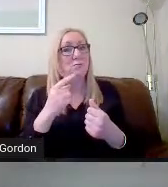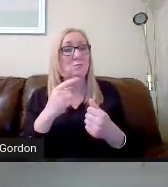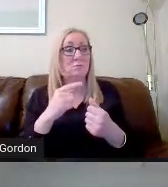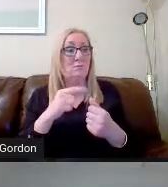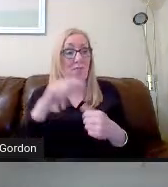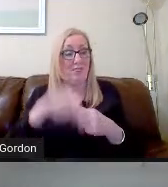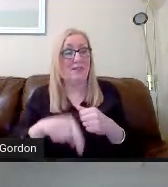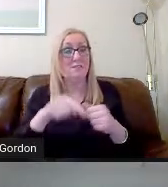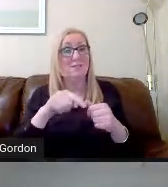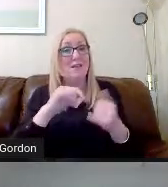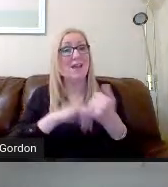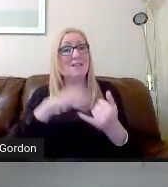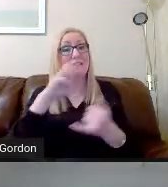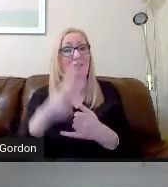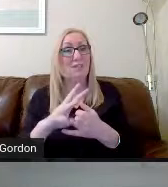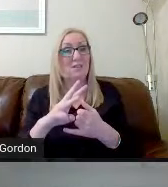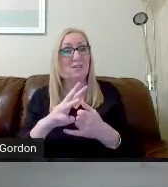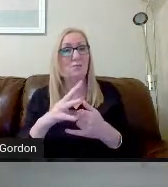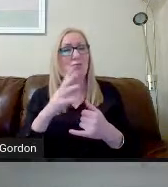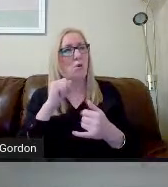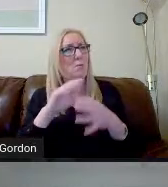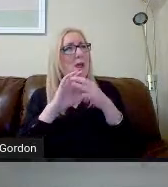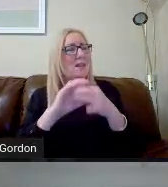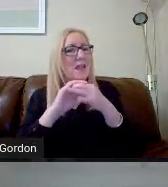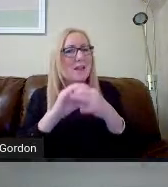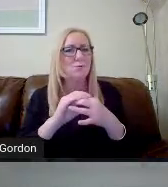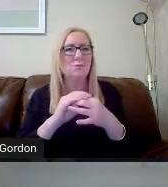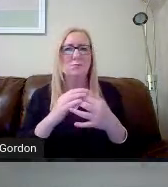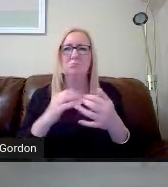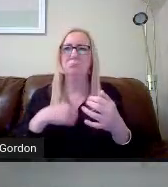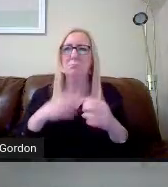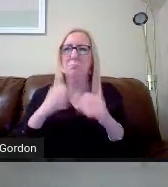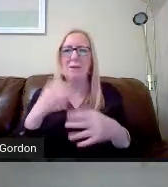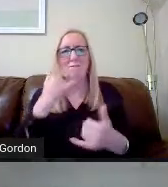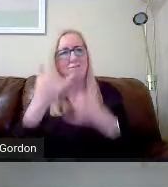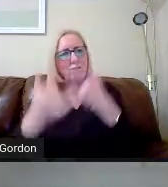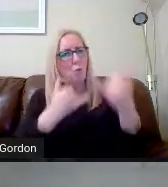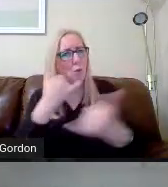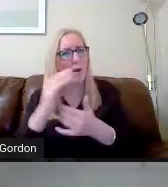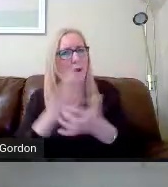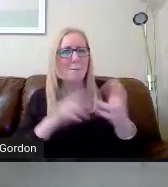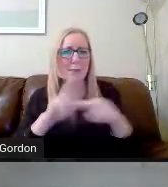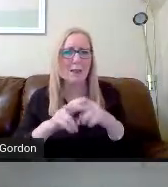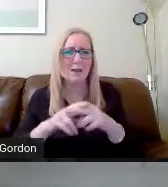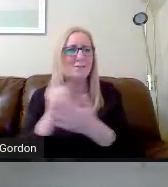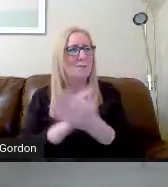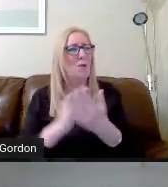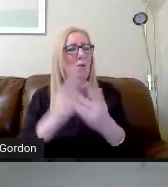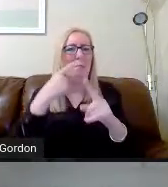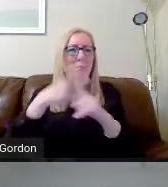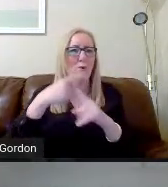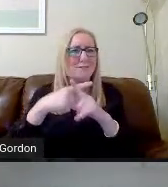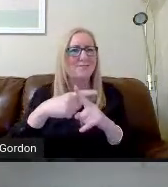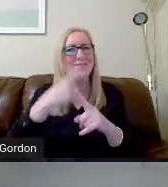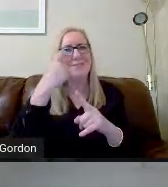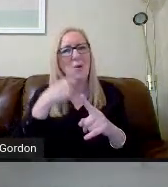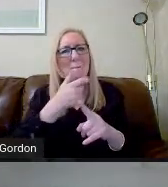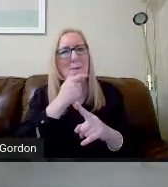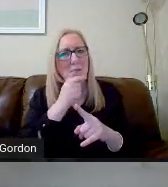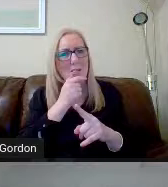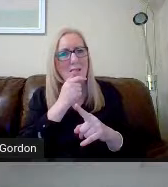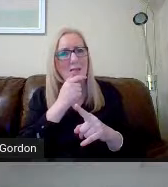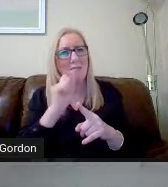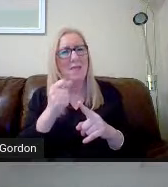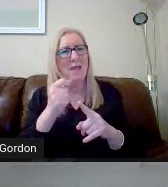terms of their engagement and phone calls I've made to their parents about the resilience and the positivity that young people are showing.